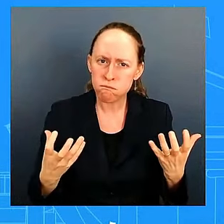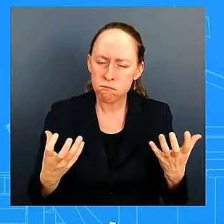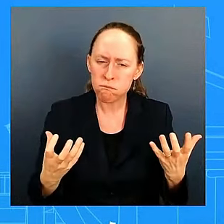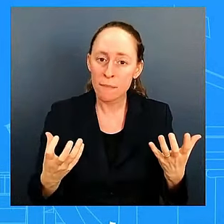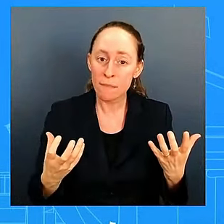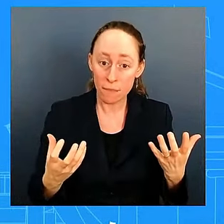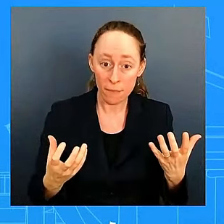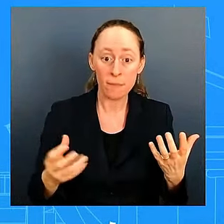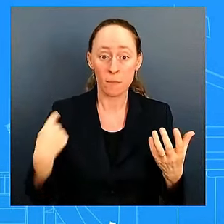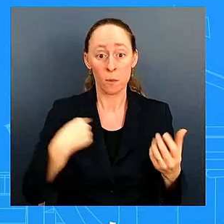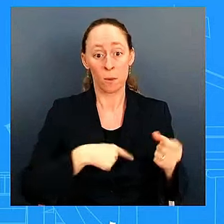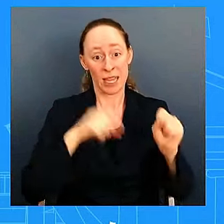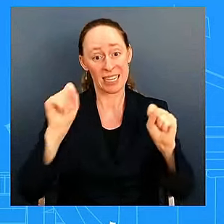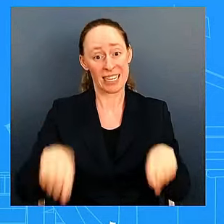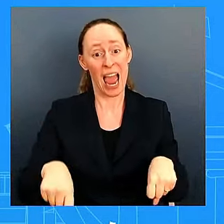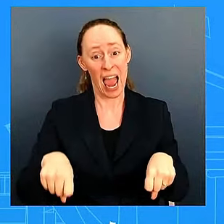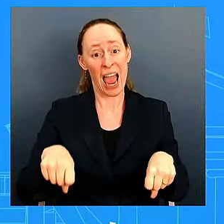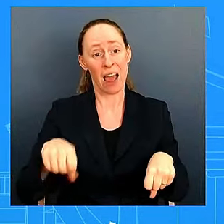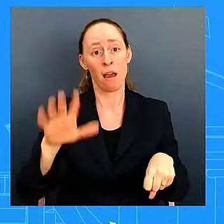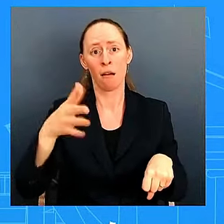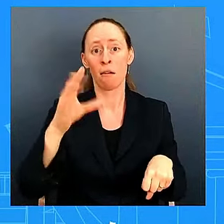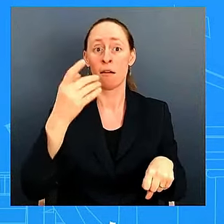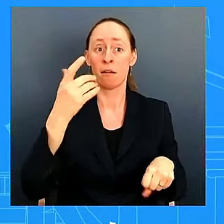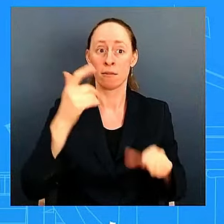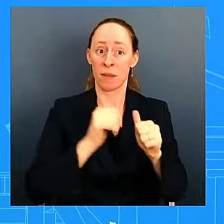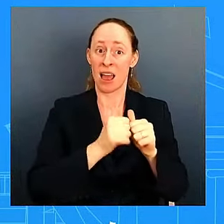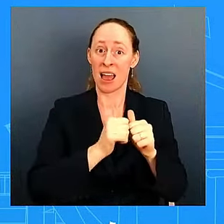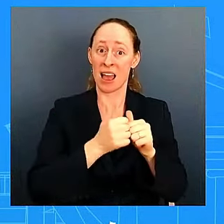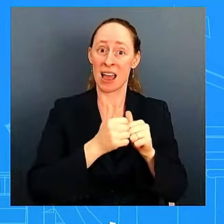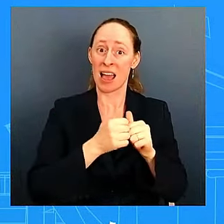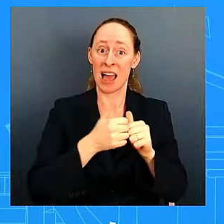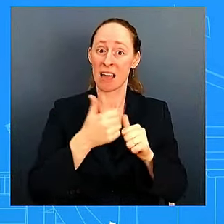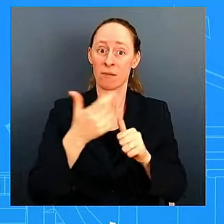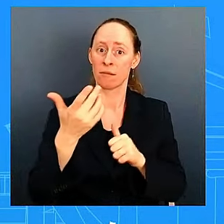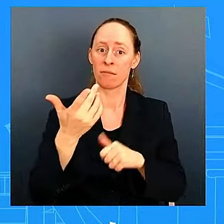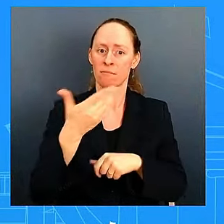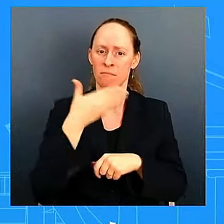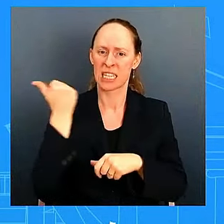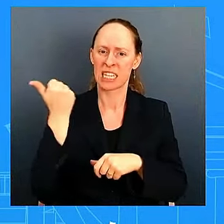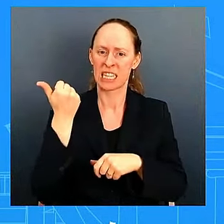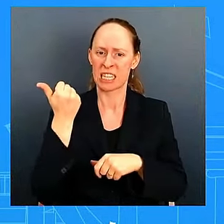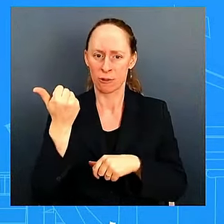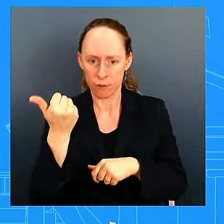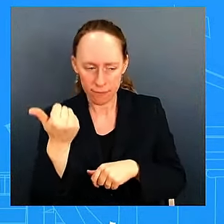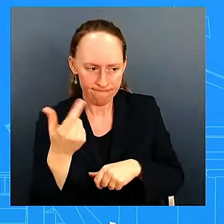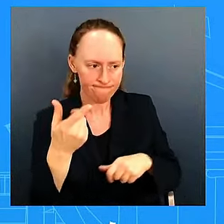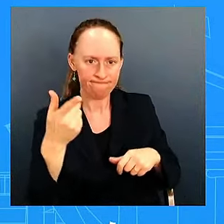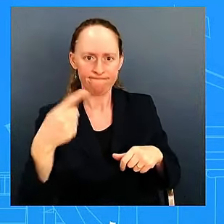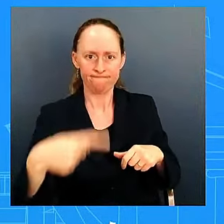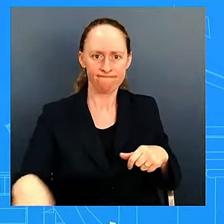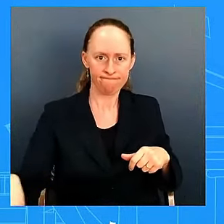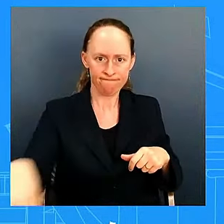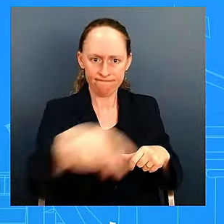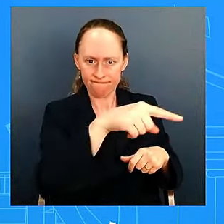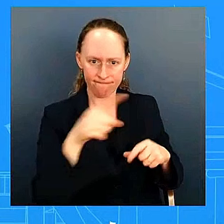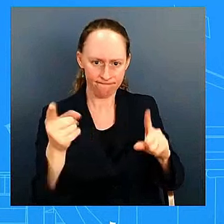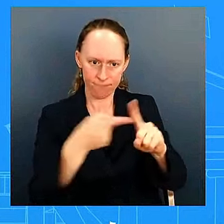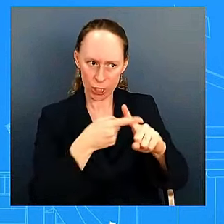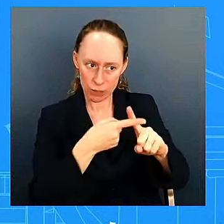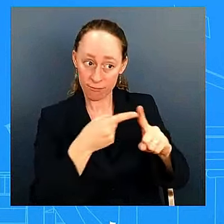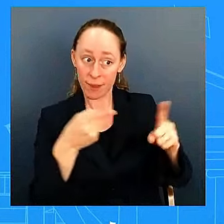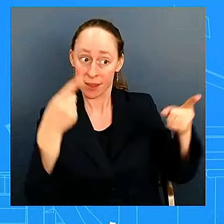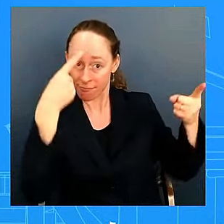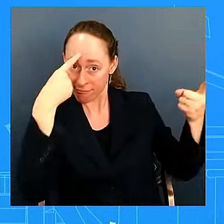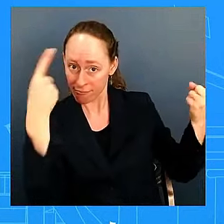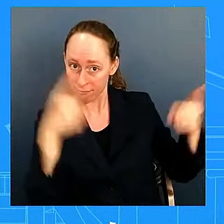-escalate is to create a space is to get to a ceasefire so we can create a space for different diplomatic conversations